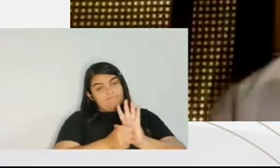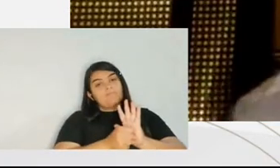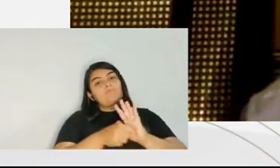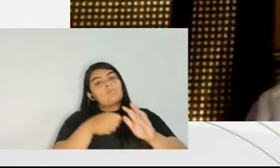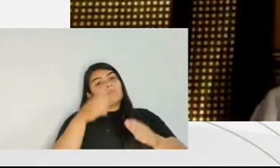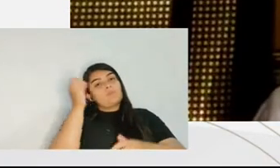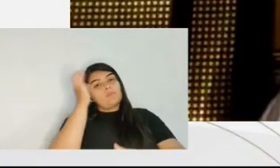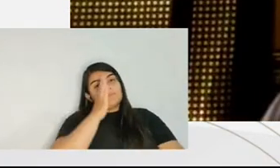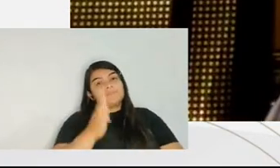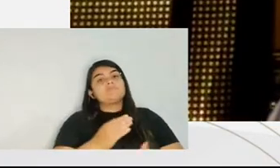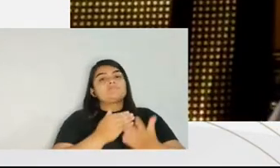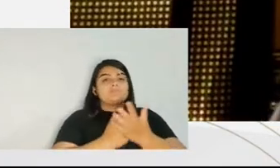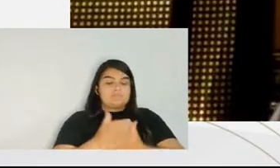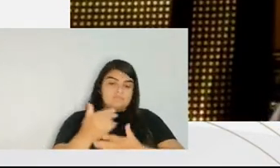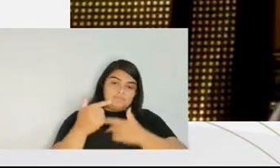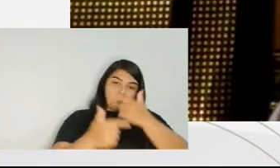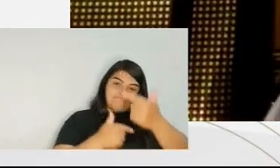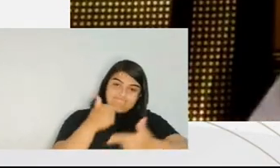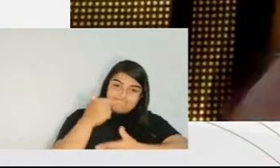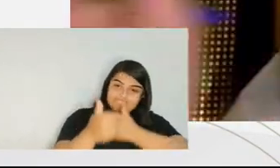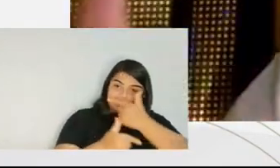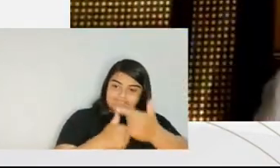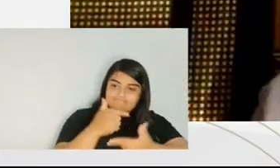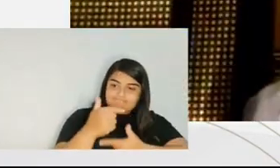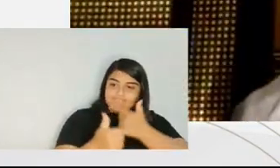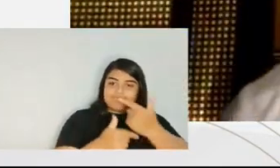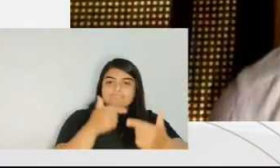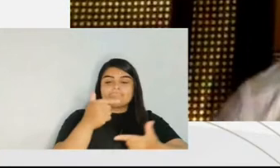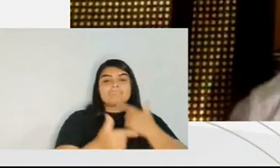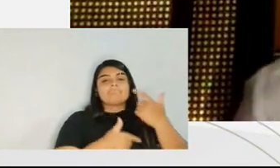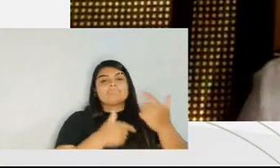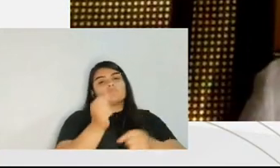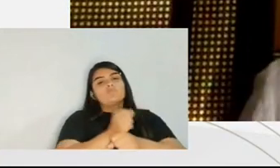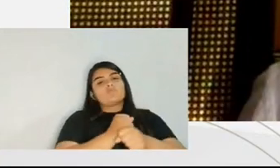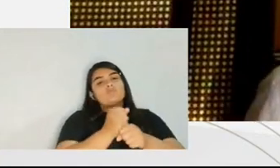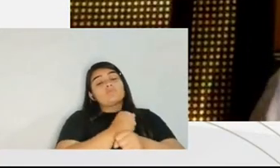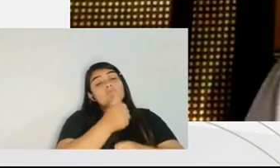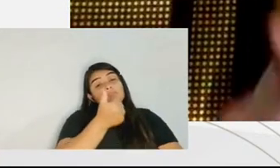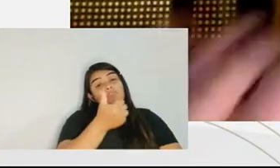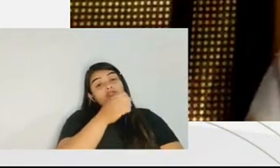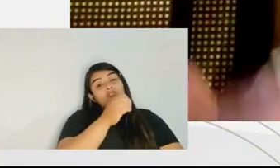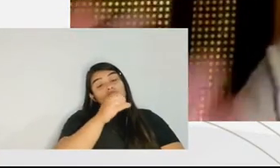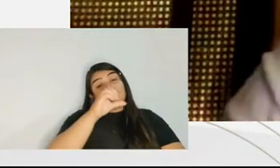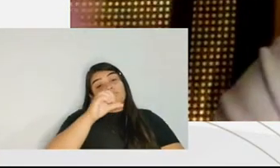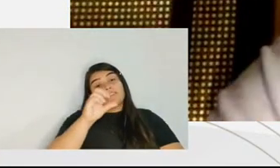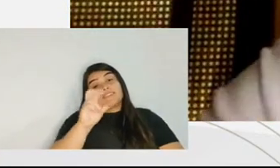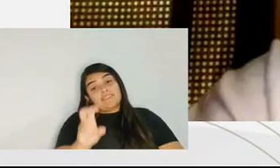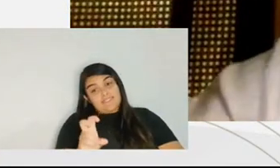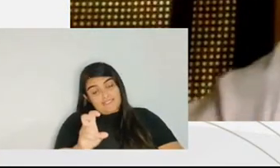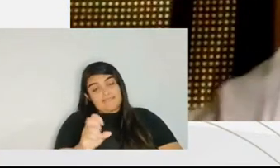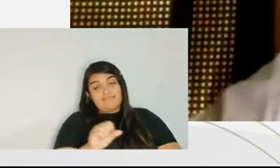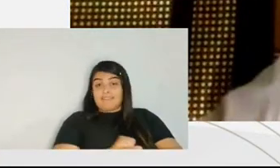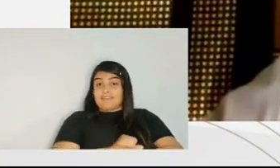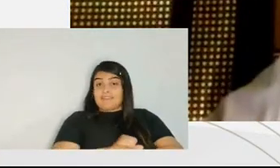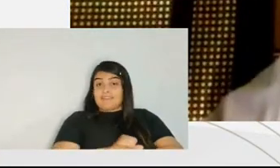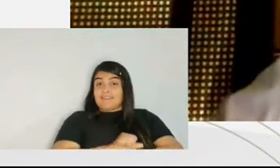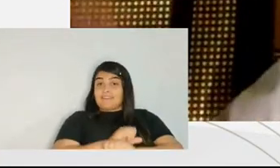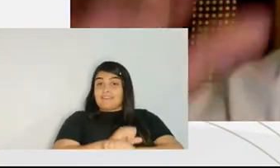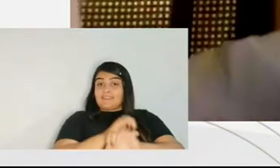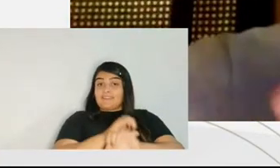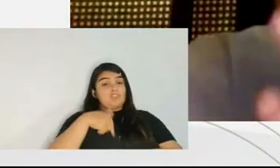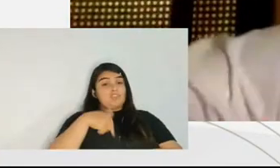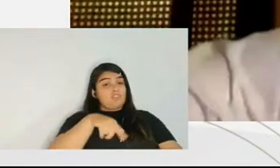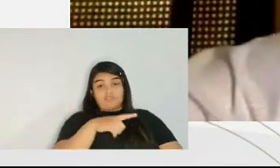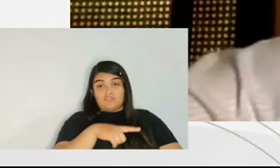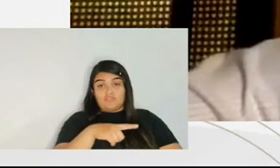and it's been like that for two centuries and brazil is working with negotiated justice only since